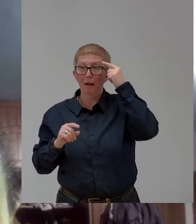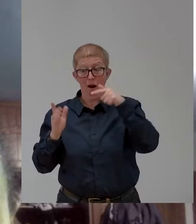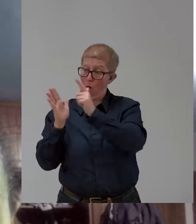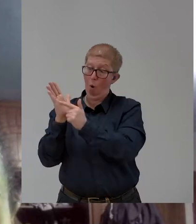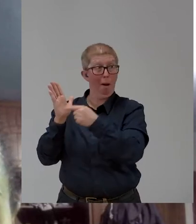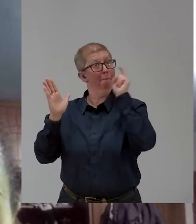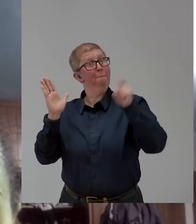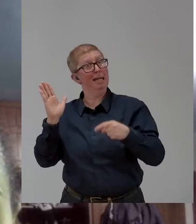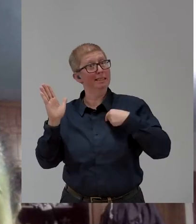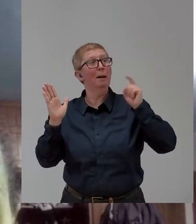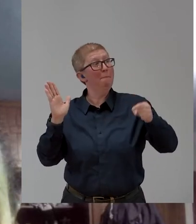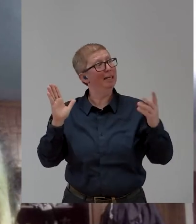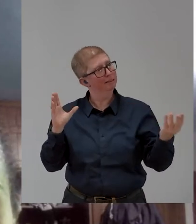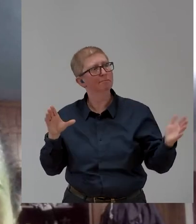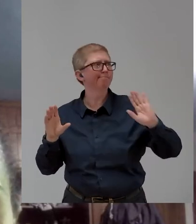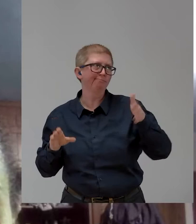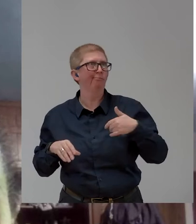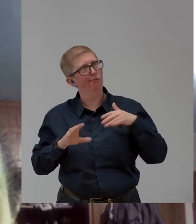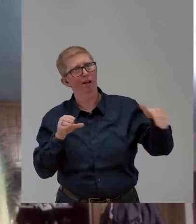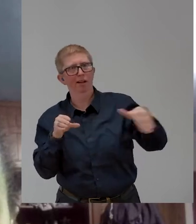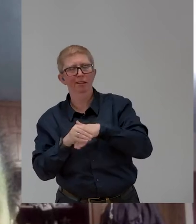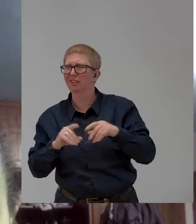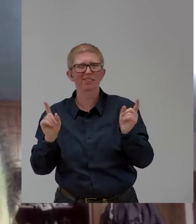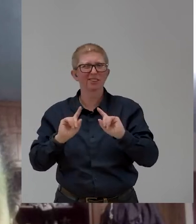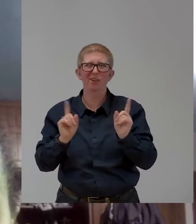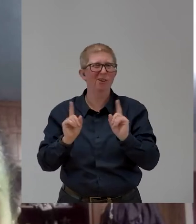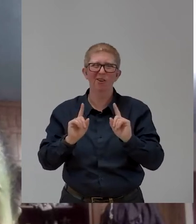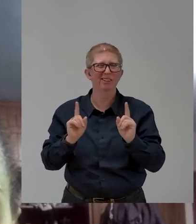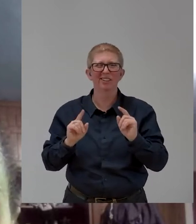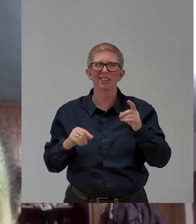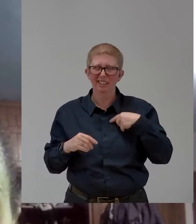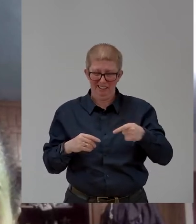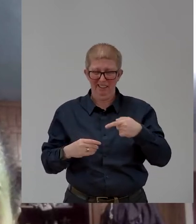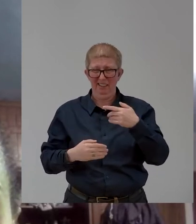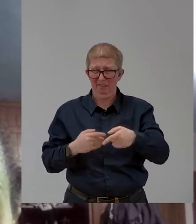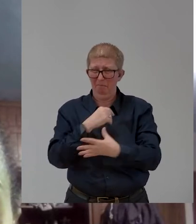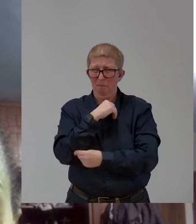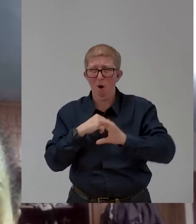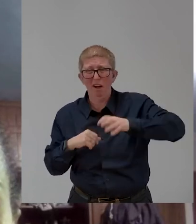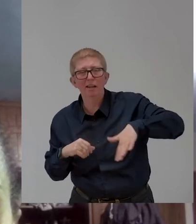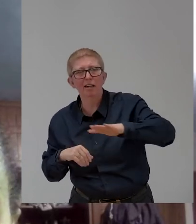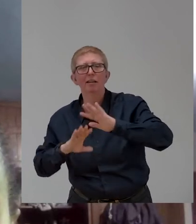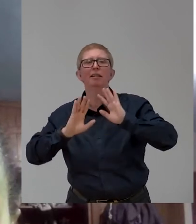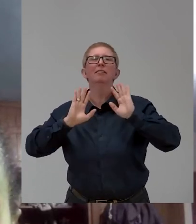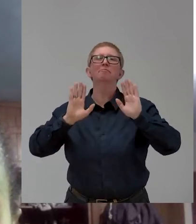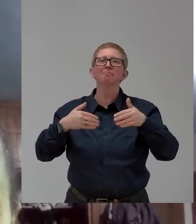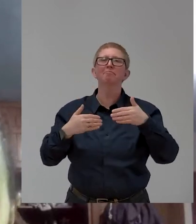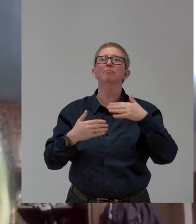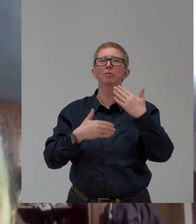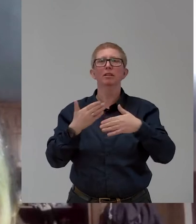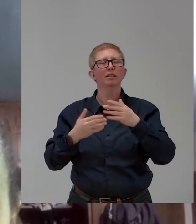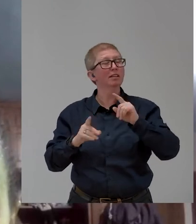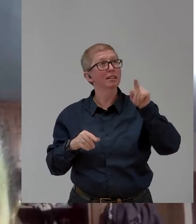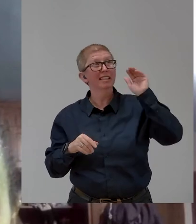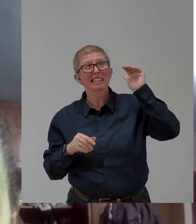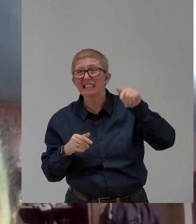enough in most of the developing countries in showing them how much they are losing out and in showing them how much value that they can add into